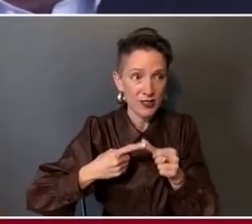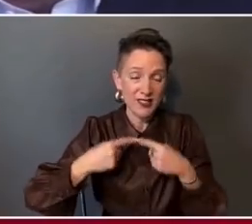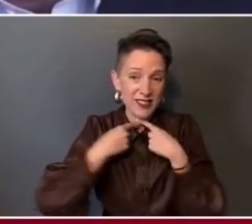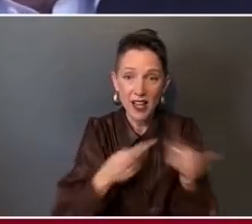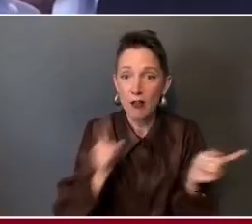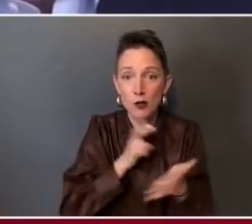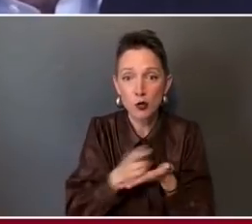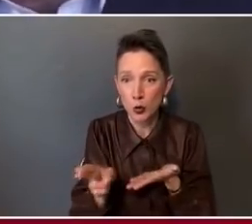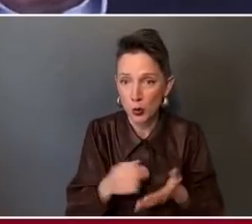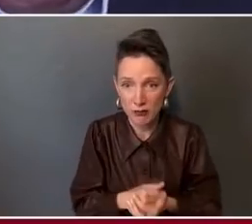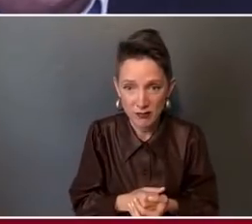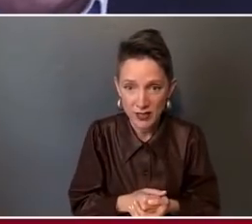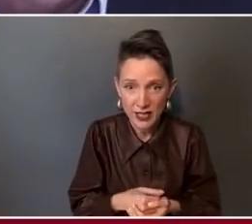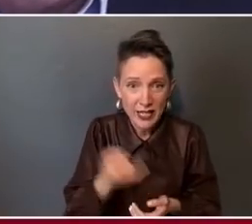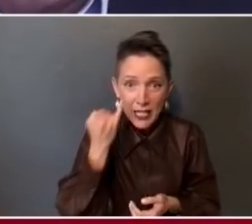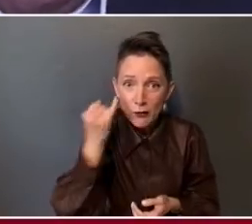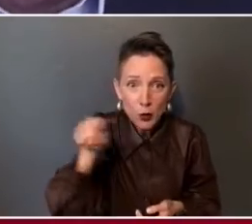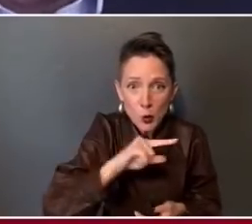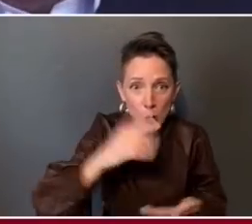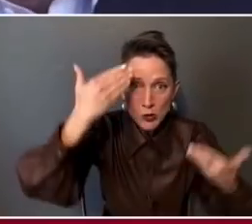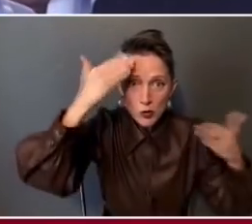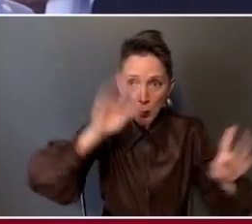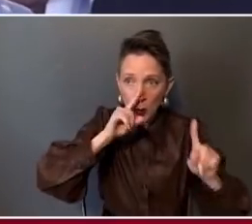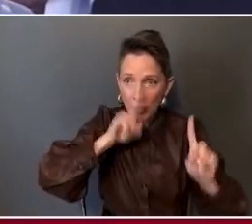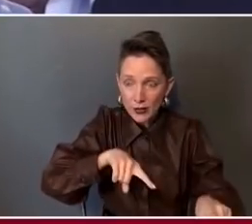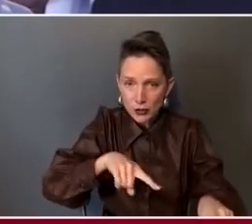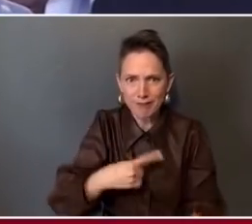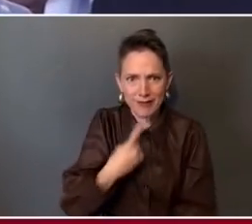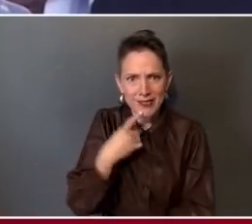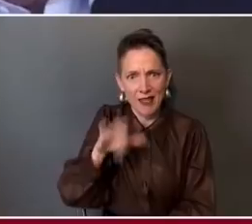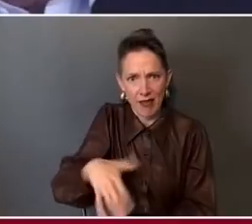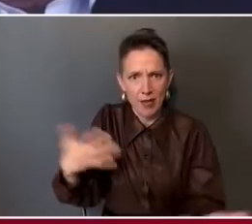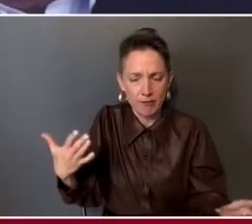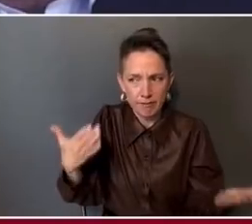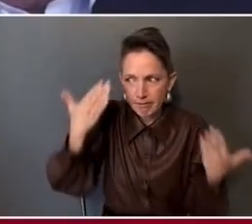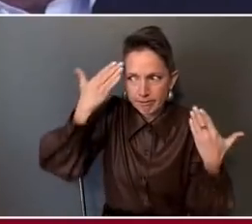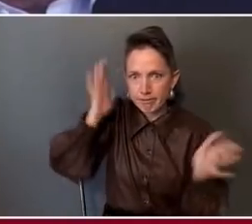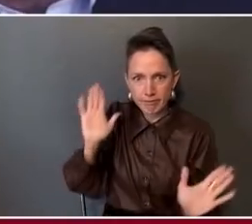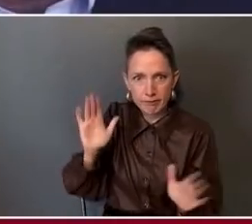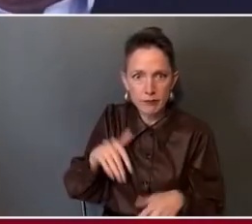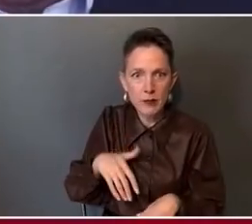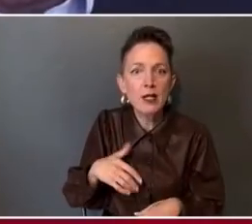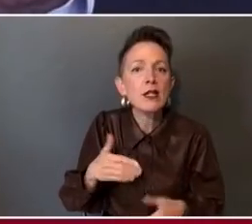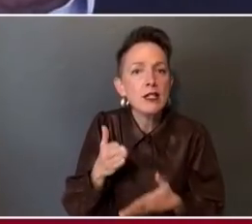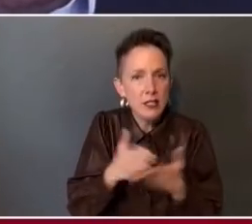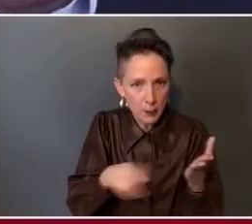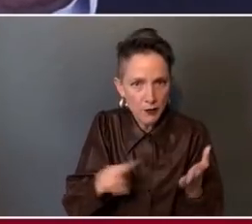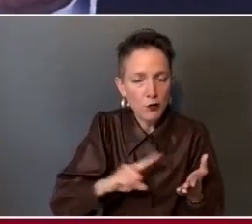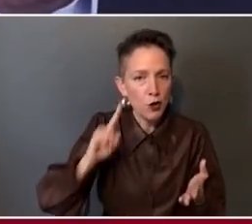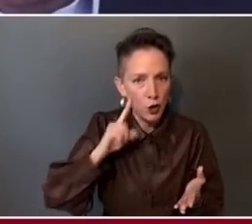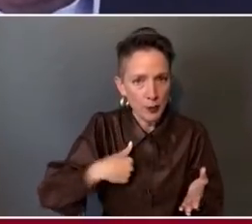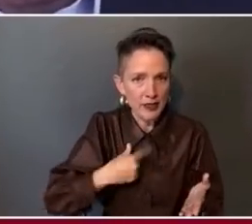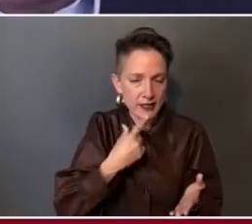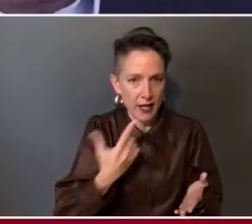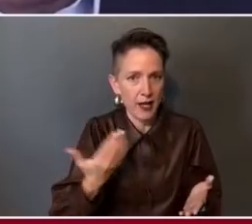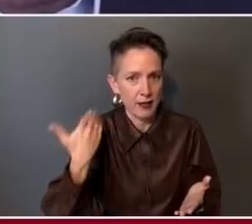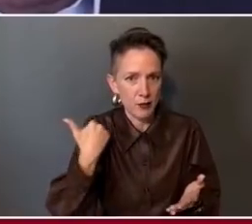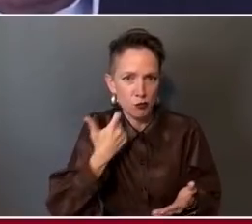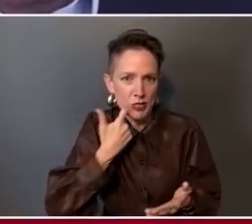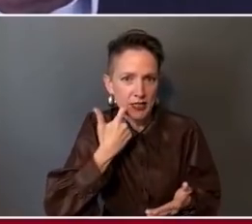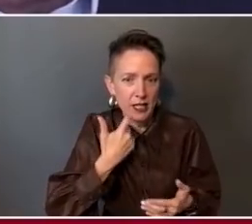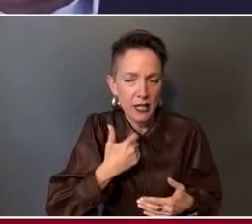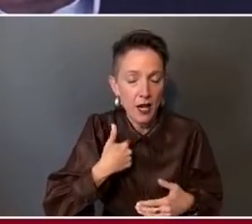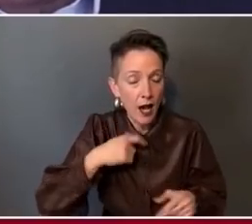If you don't know, just say you don't know. You know, as some of you have heard me say in recent months, you know, I wake up every morning